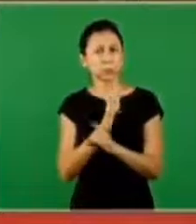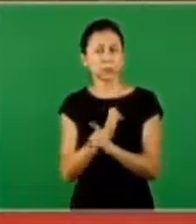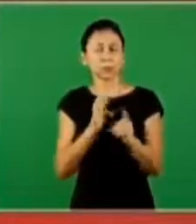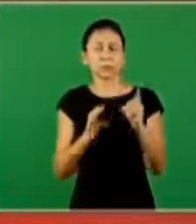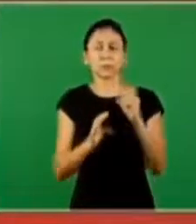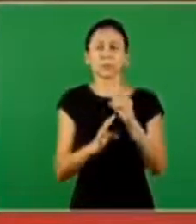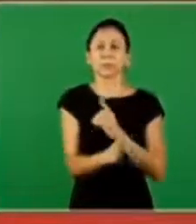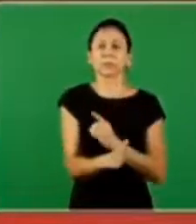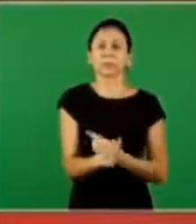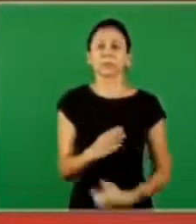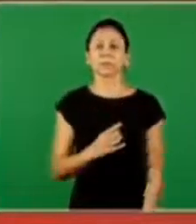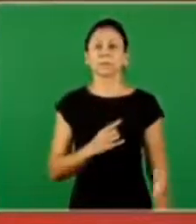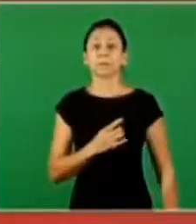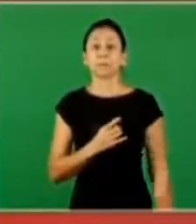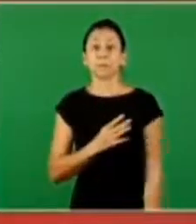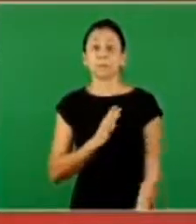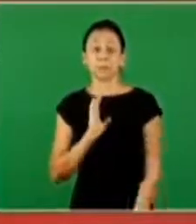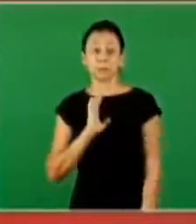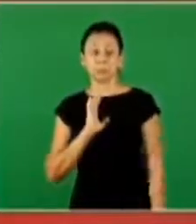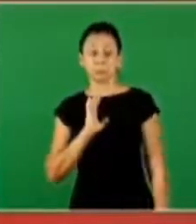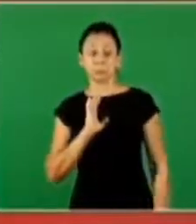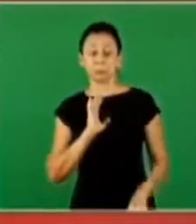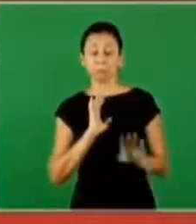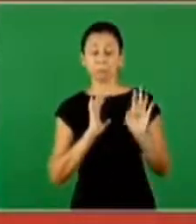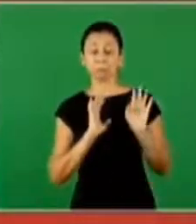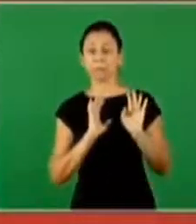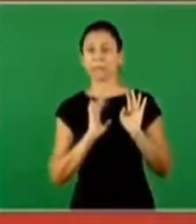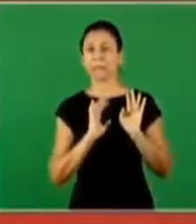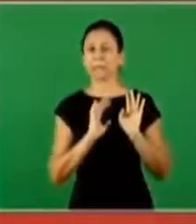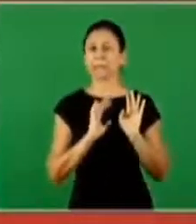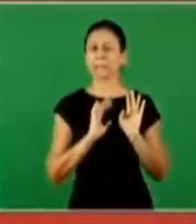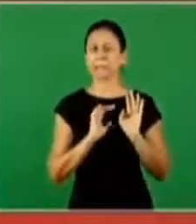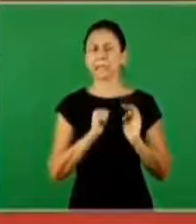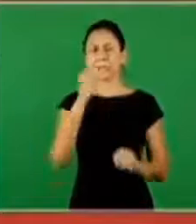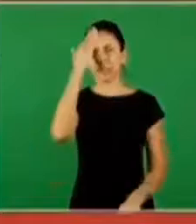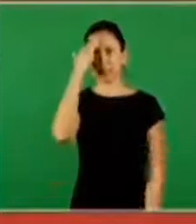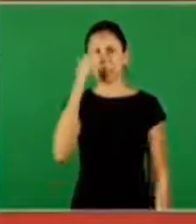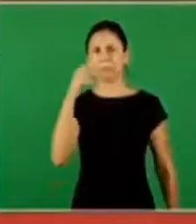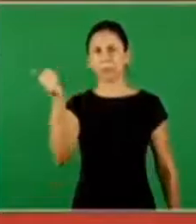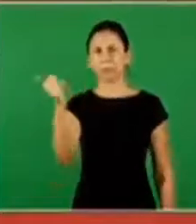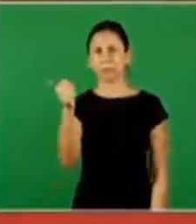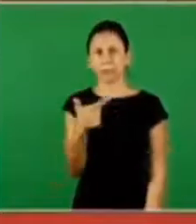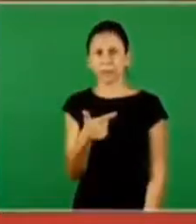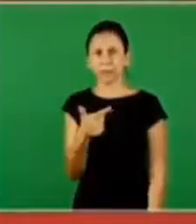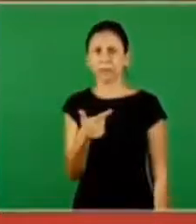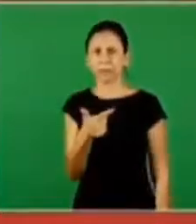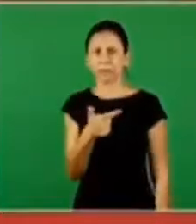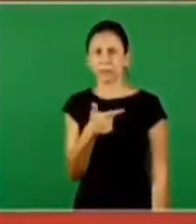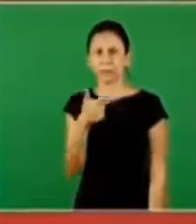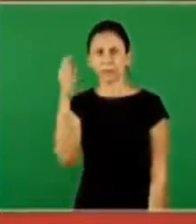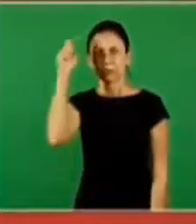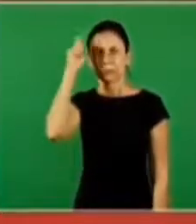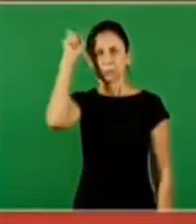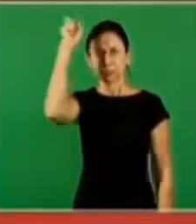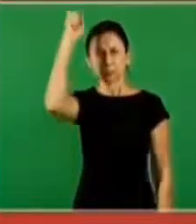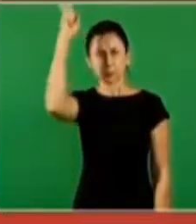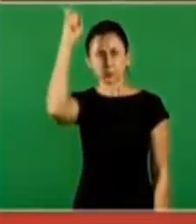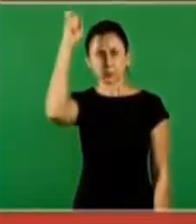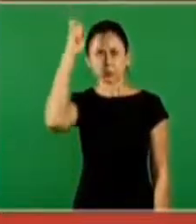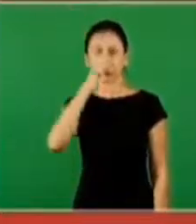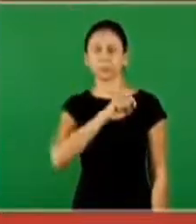always to Sunday schools. I'm very afraid of them because they know more than us. And I'll tell you more.